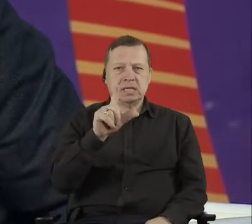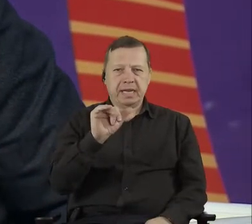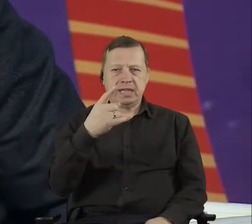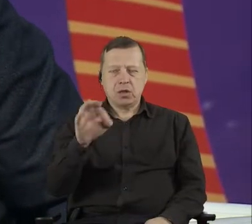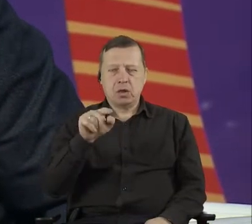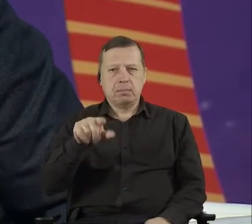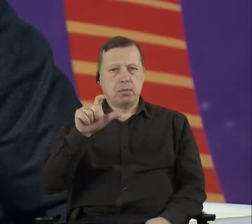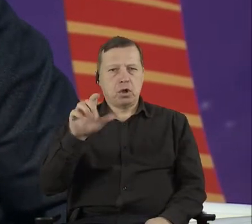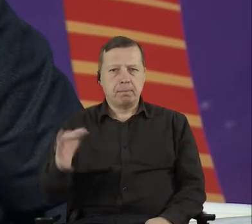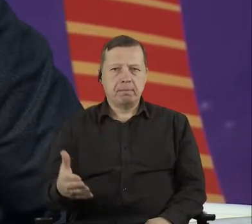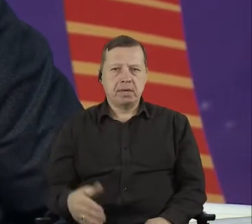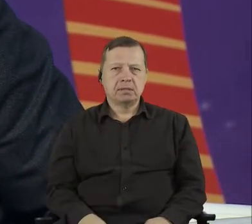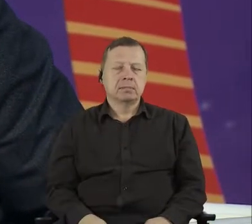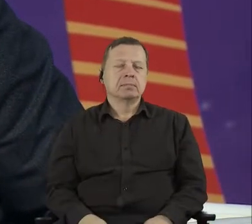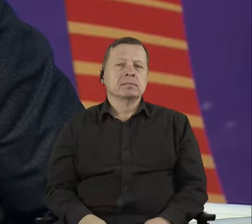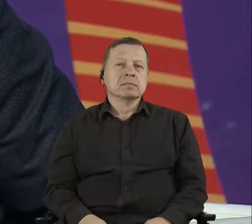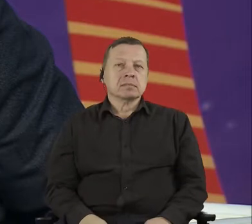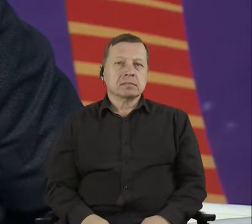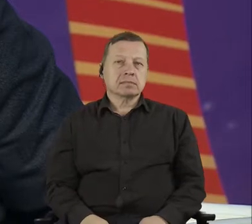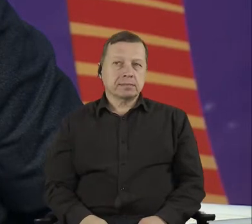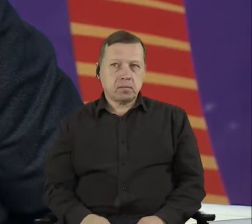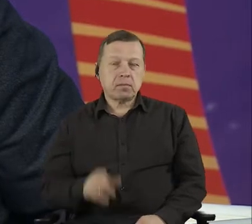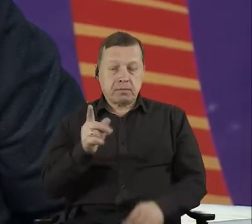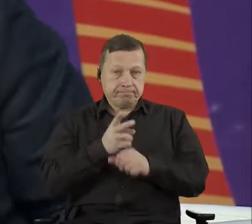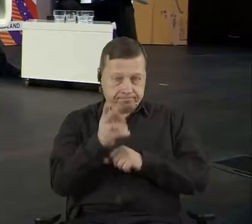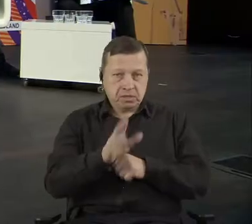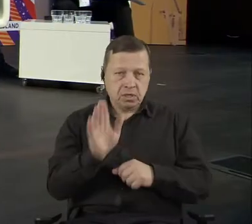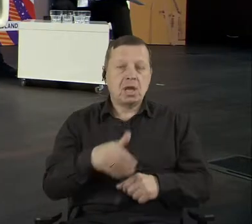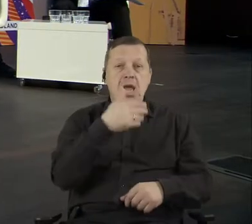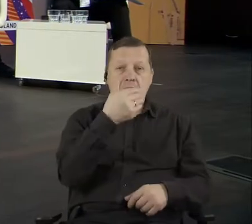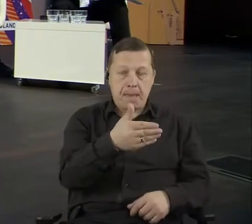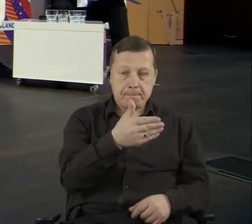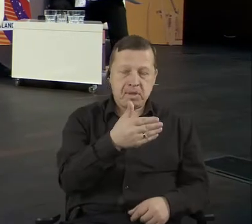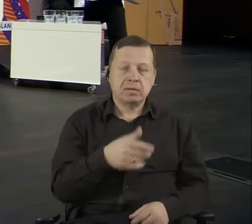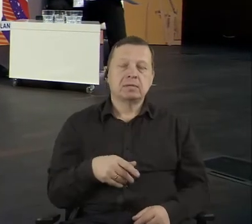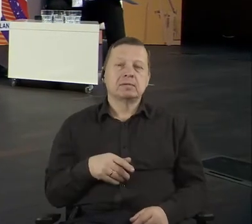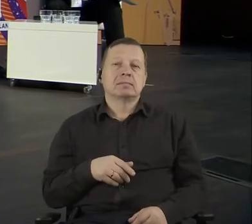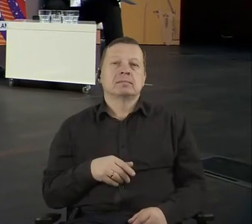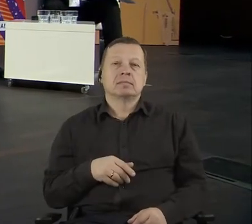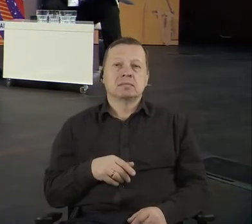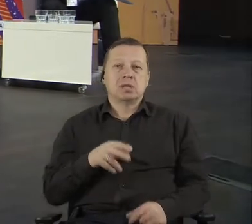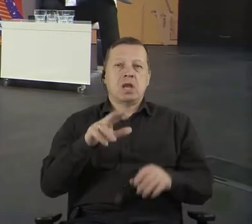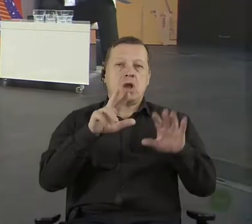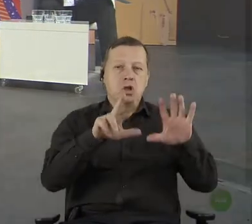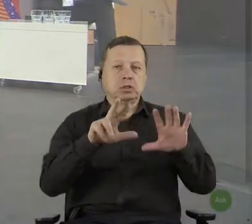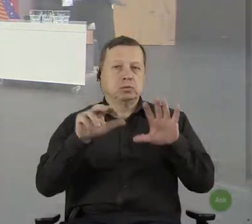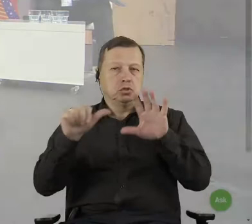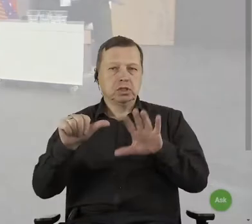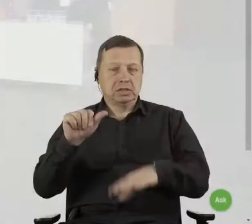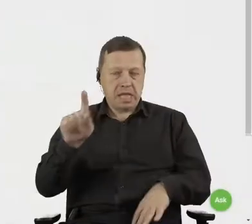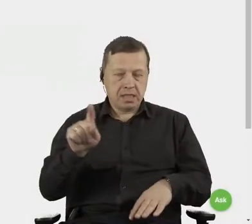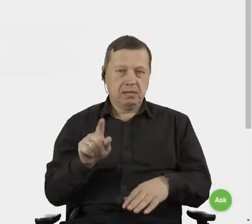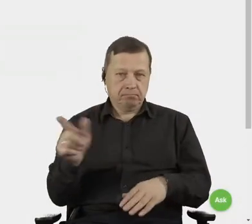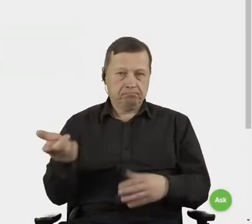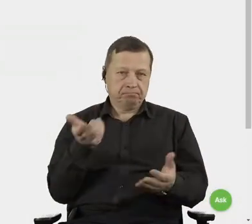devices and join us by typing M, like Parekh, 861, and ask questions